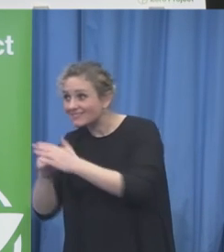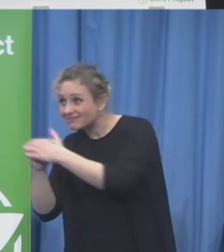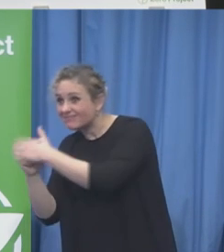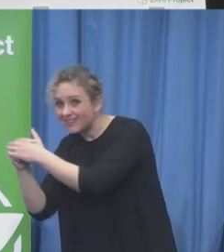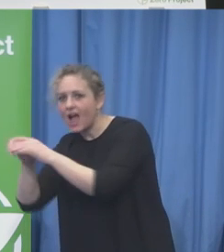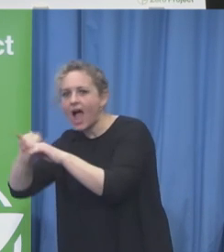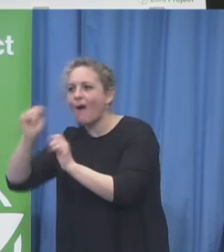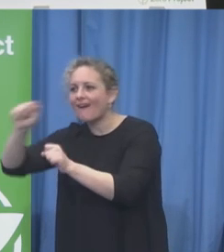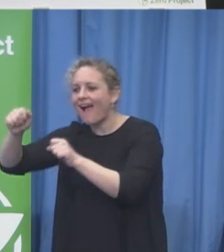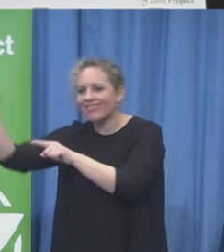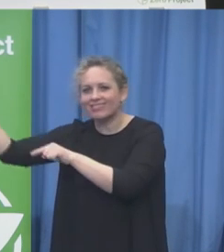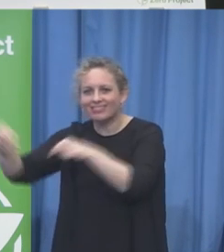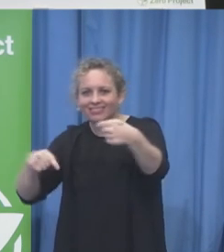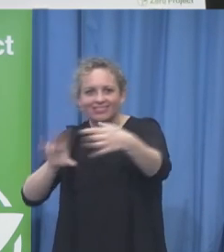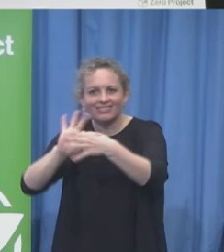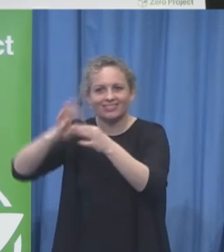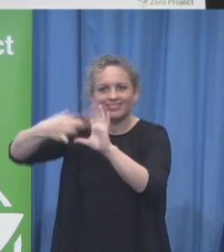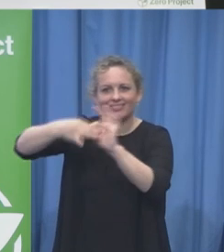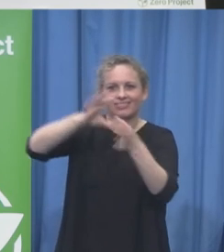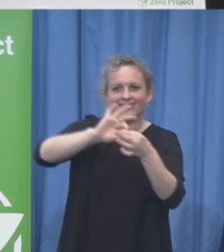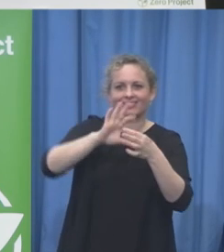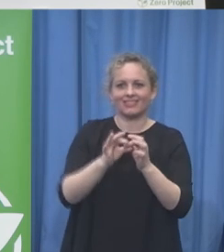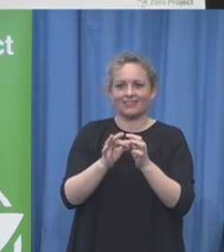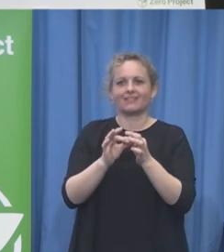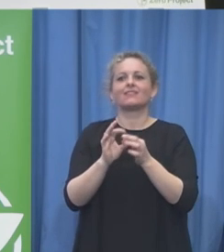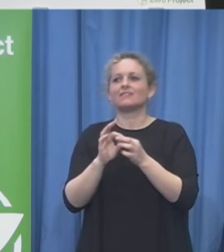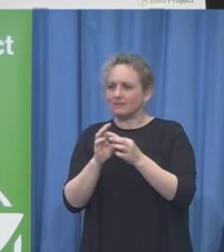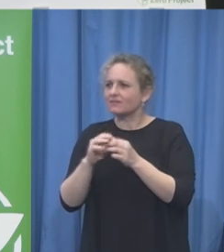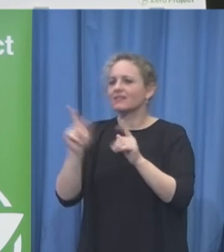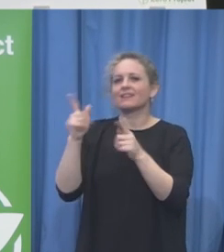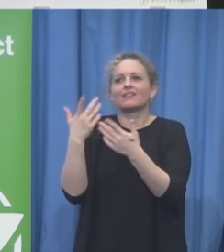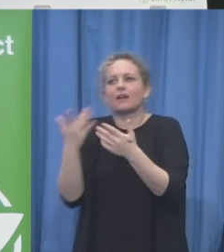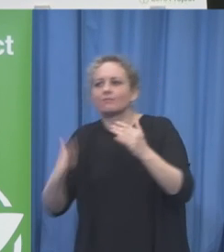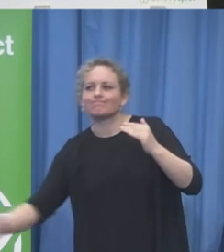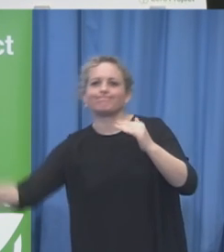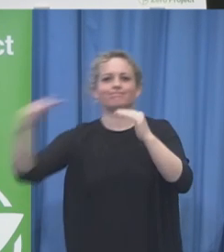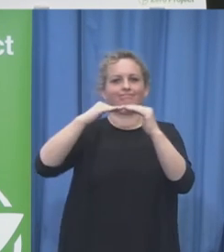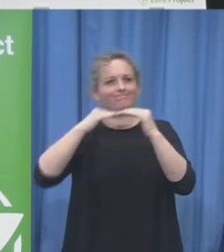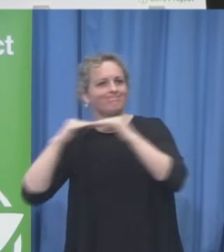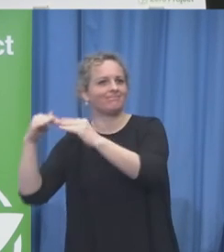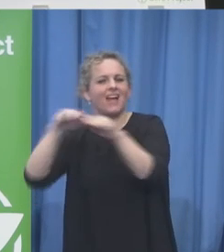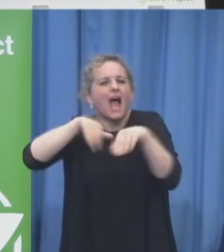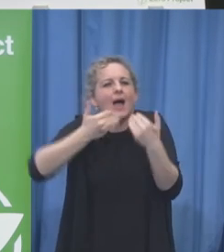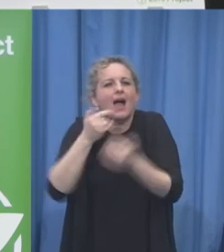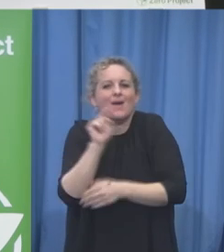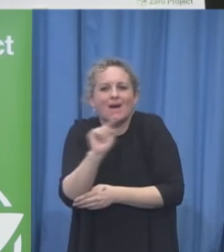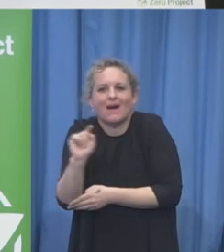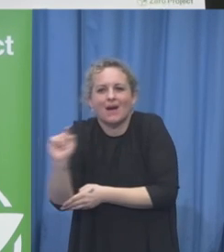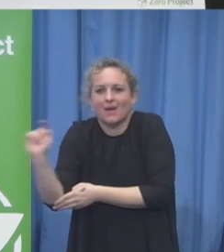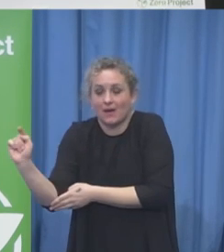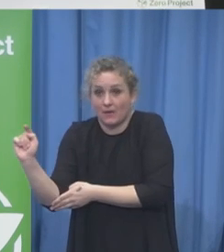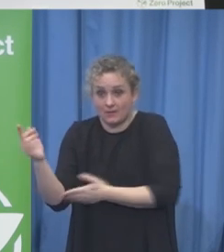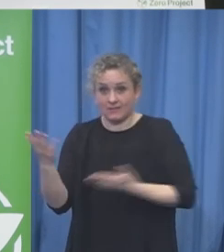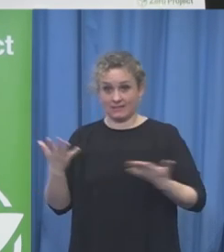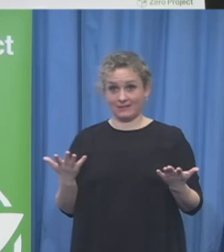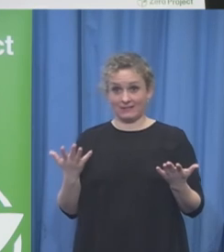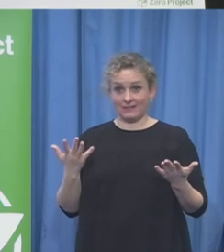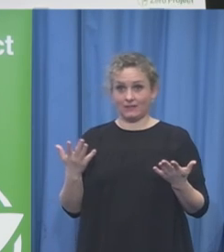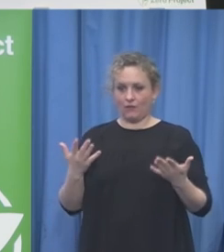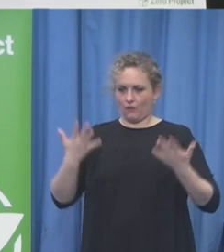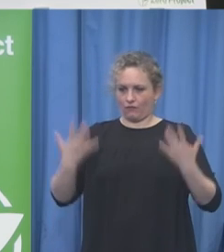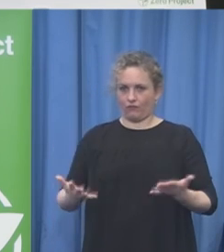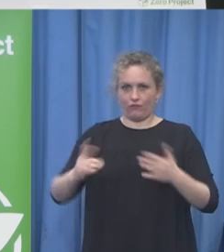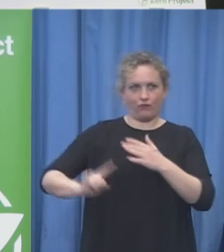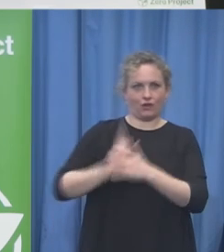the same opportunities that all the others have. This year, for the very first time, we are